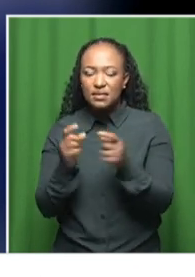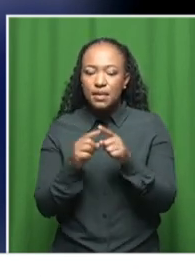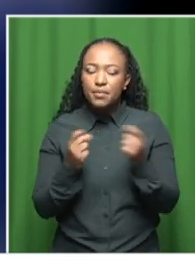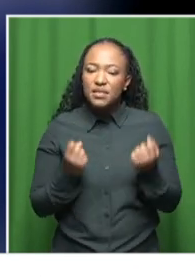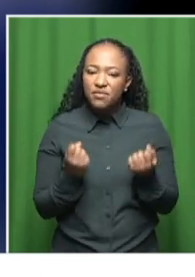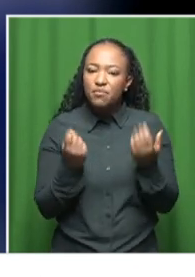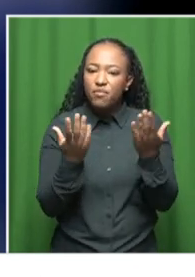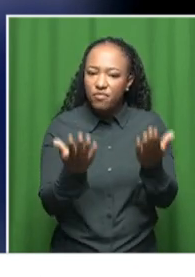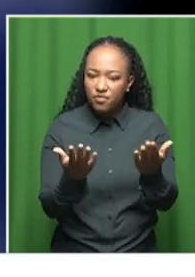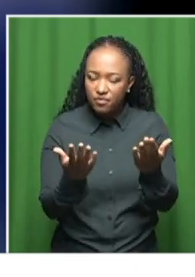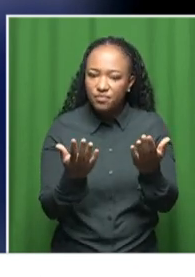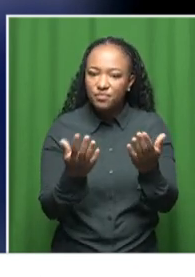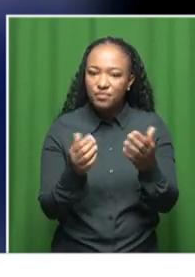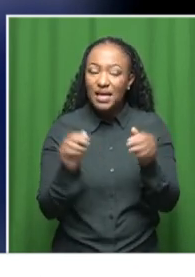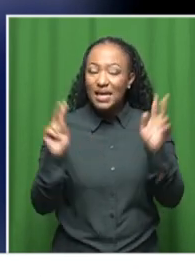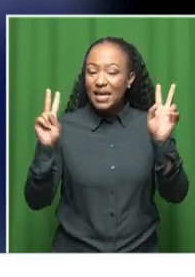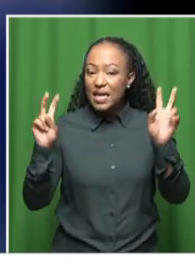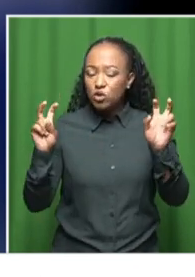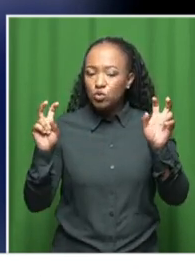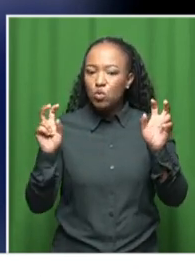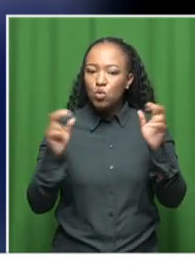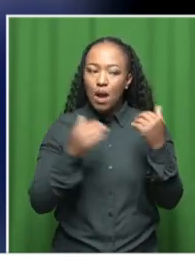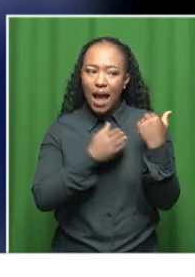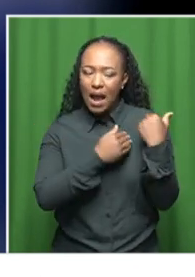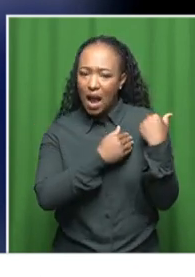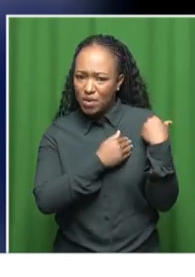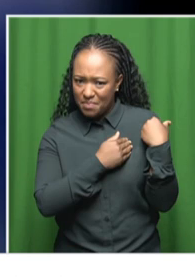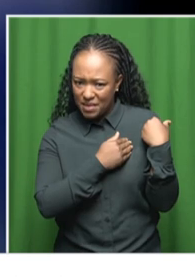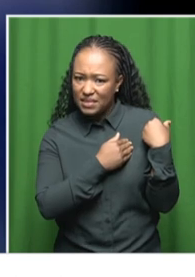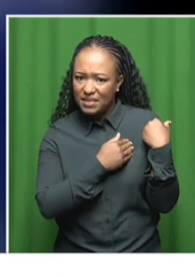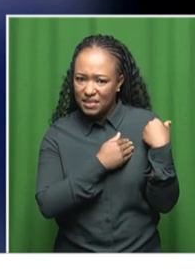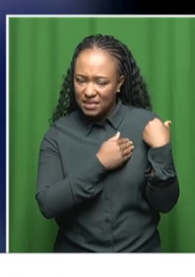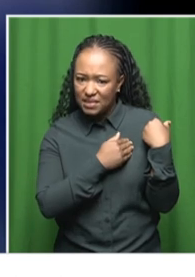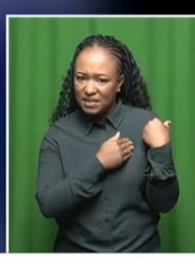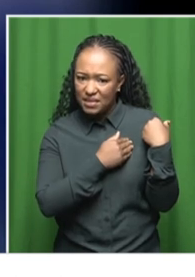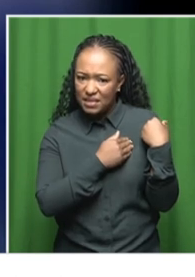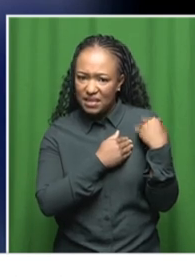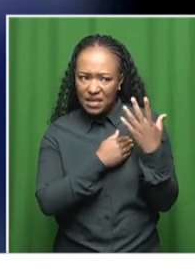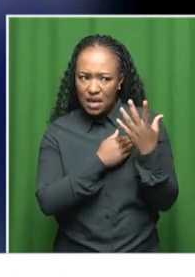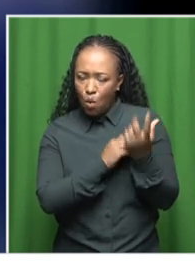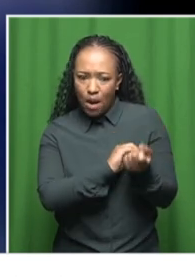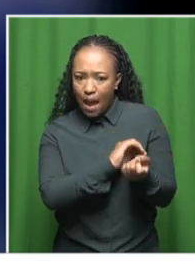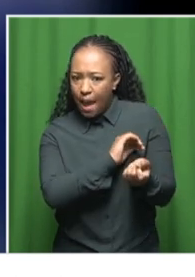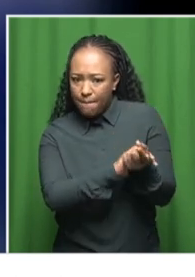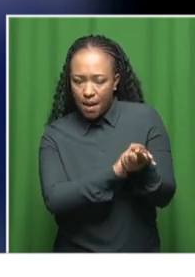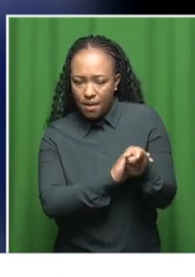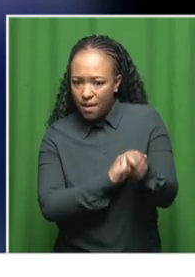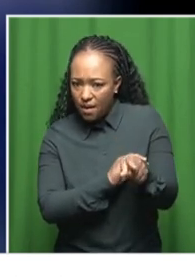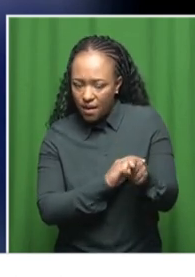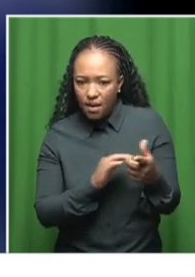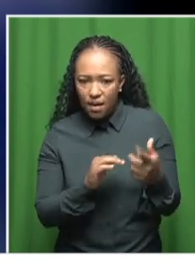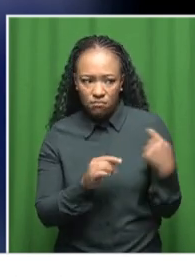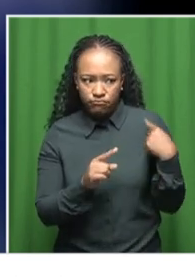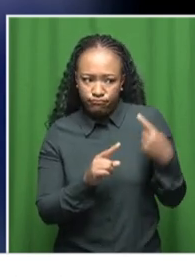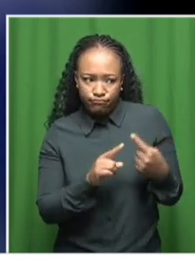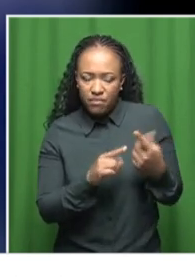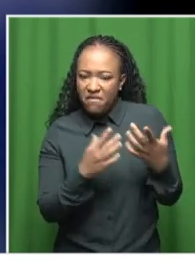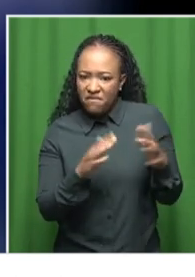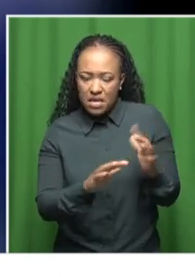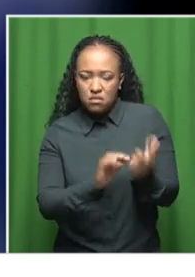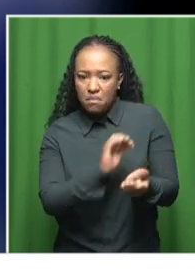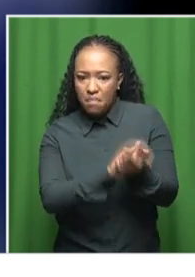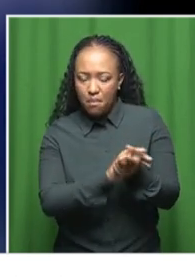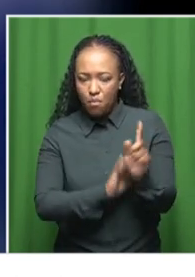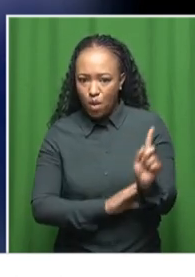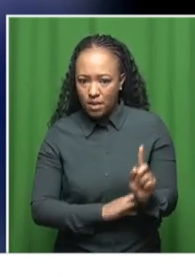the issue of accountability in terms of saying what went away and what that has done, that is